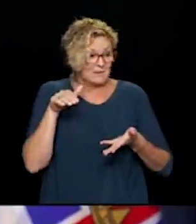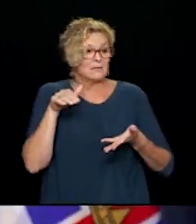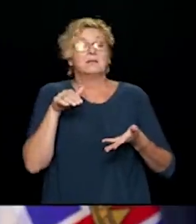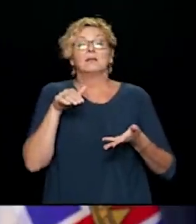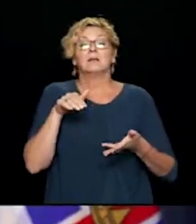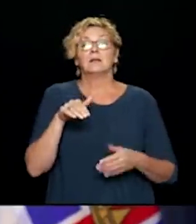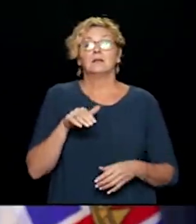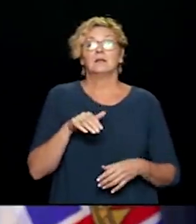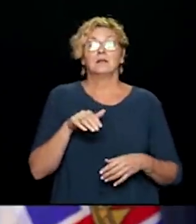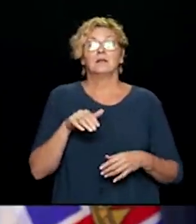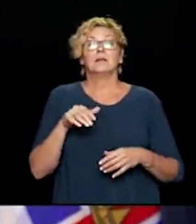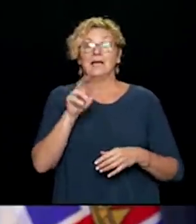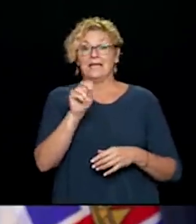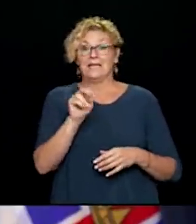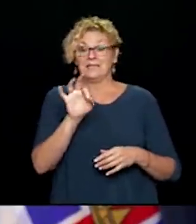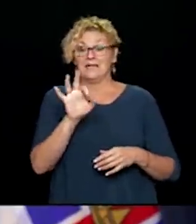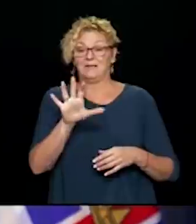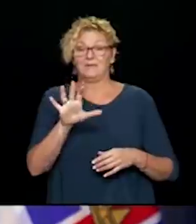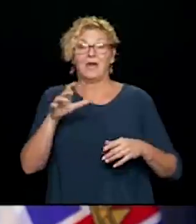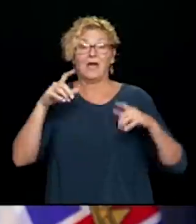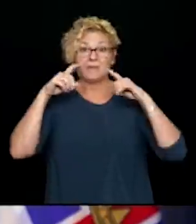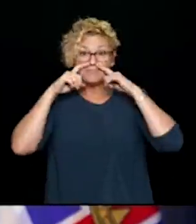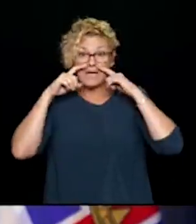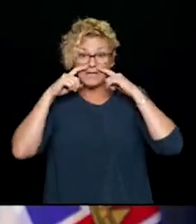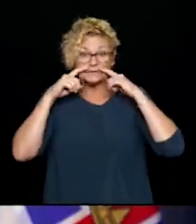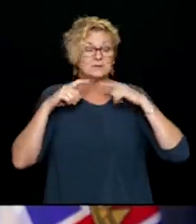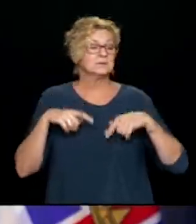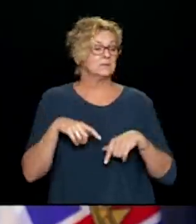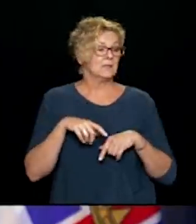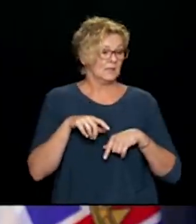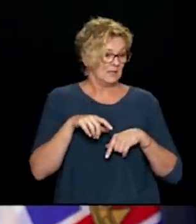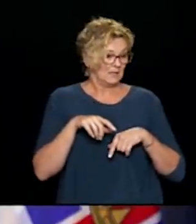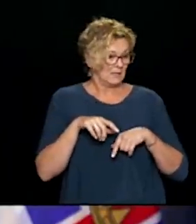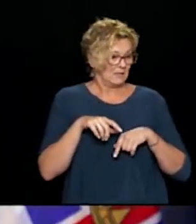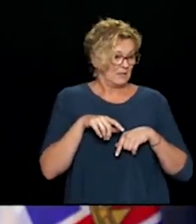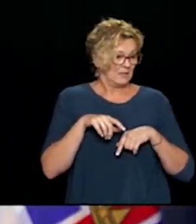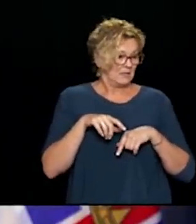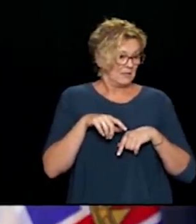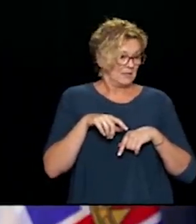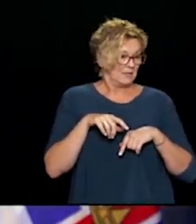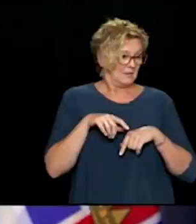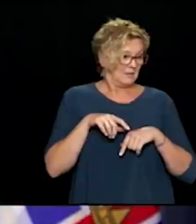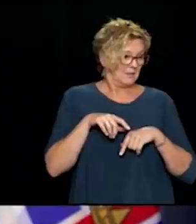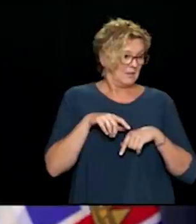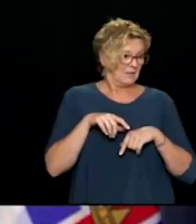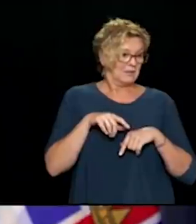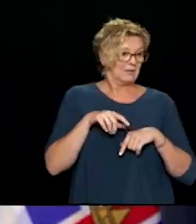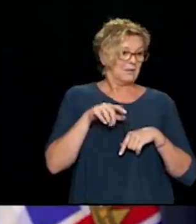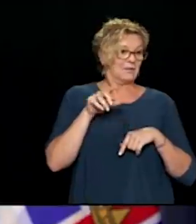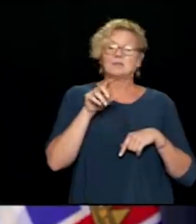To recap our cumulative totals from March to last week's report on Tuesday, September 8th, the following PPE has arrived in BC.